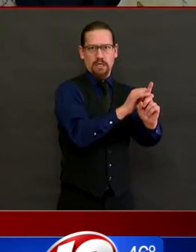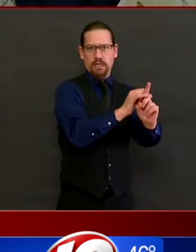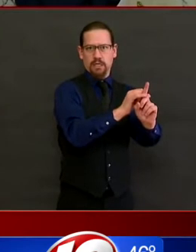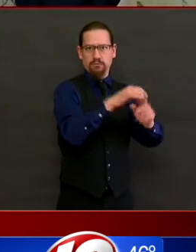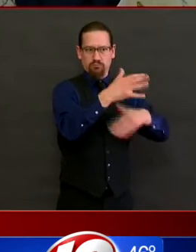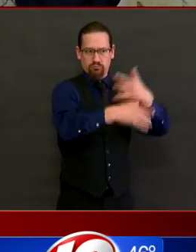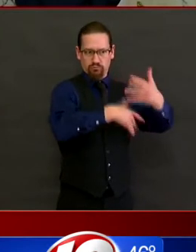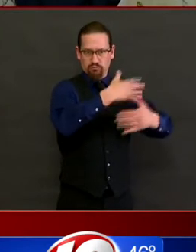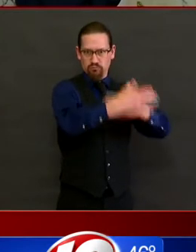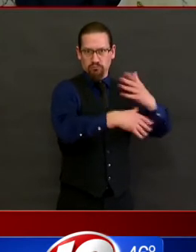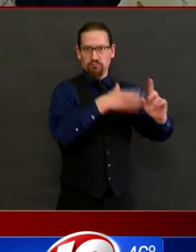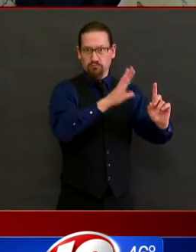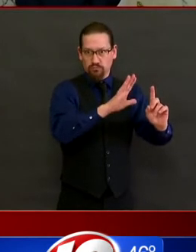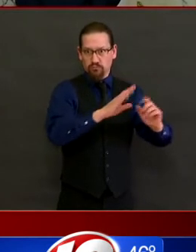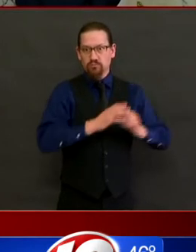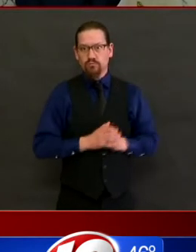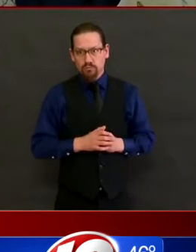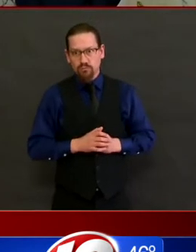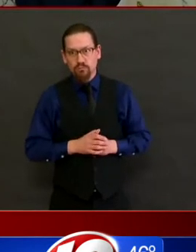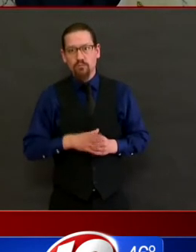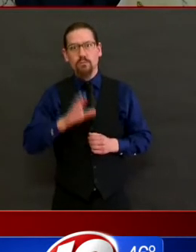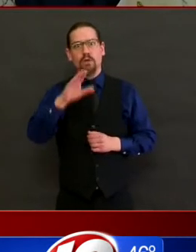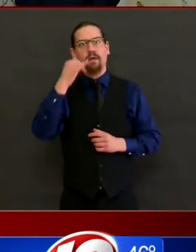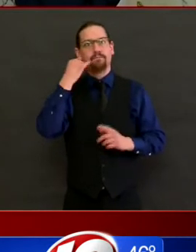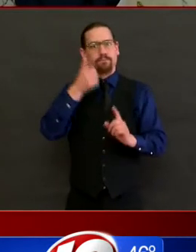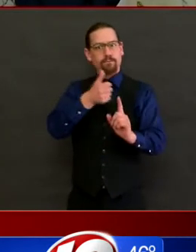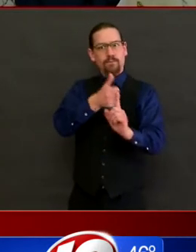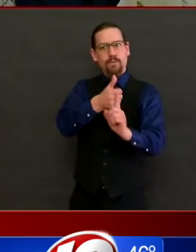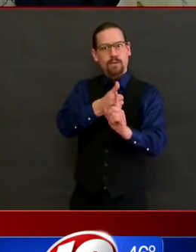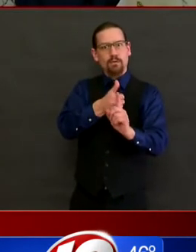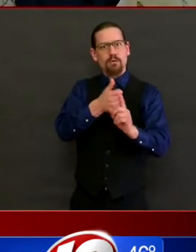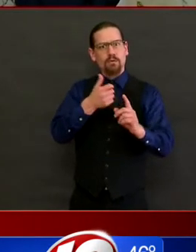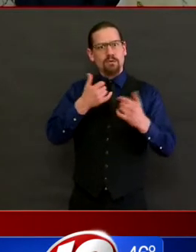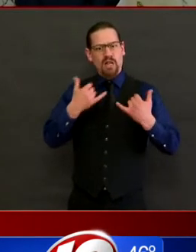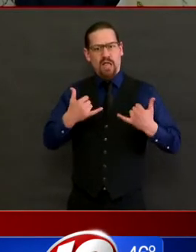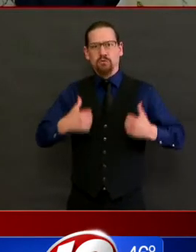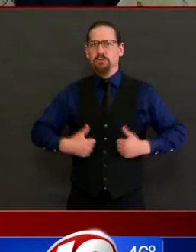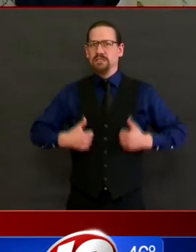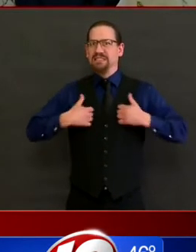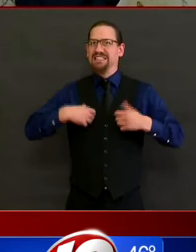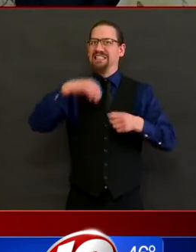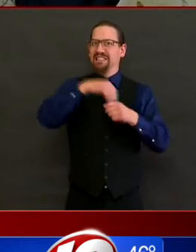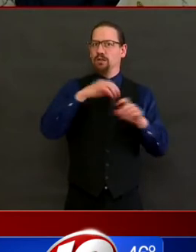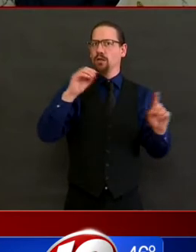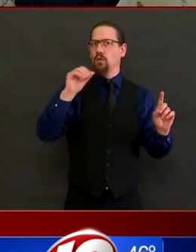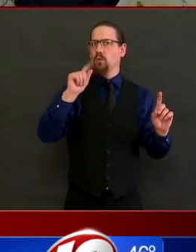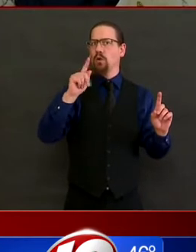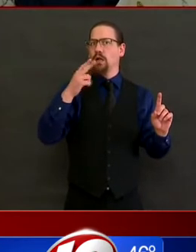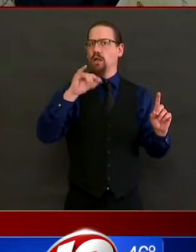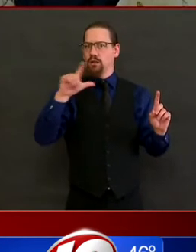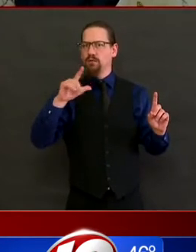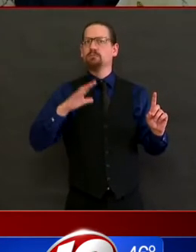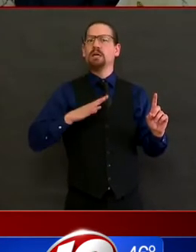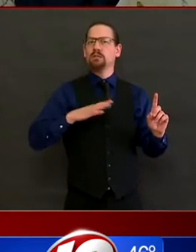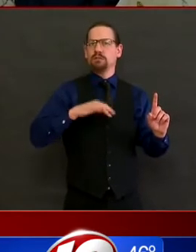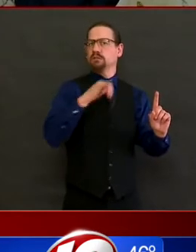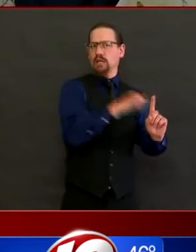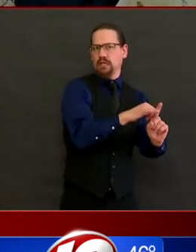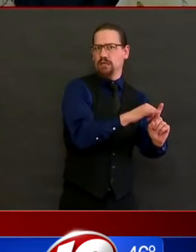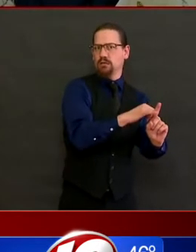will continue to remain where they are and be separate from